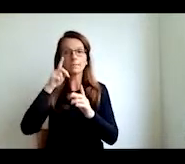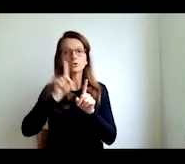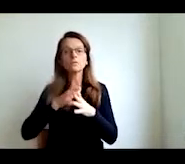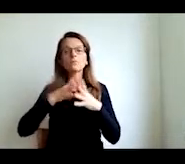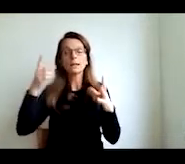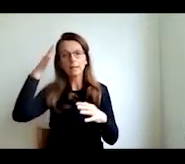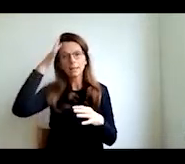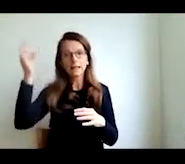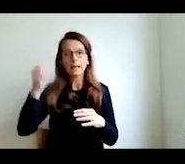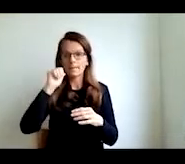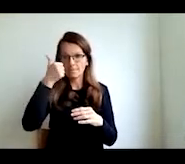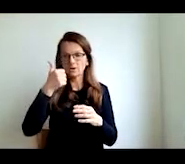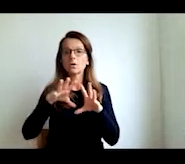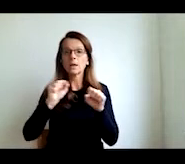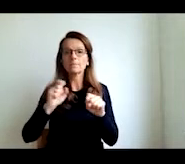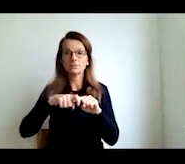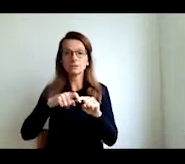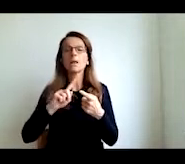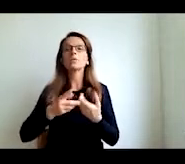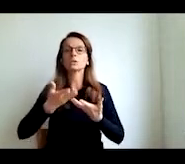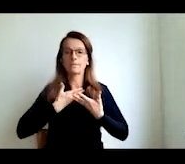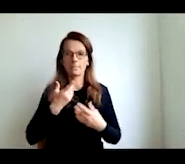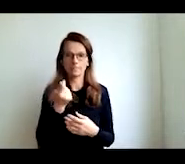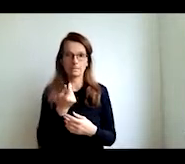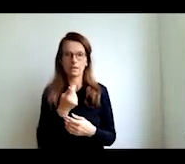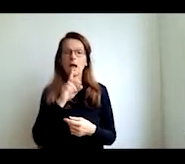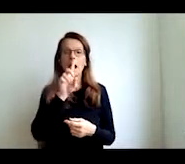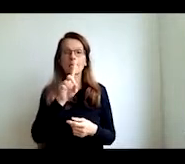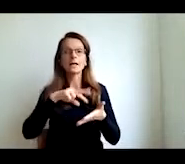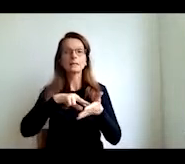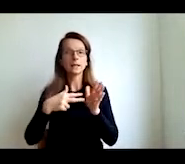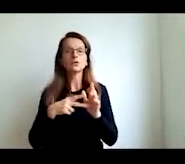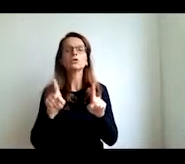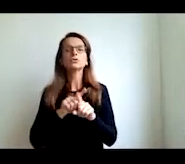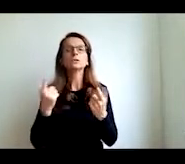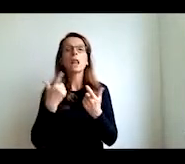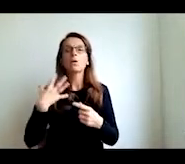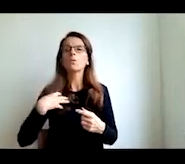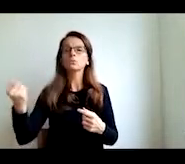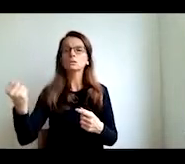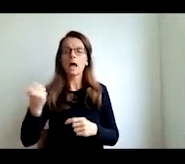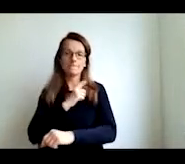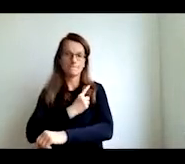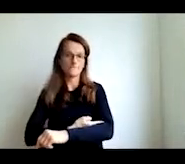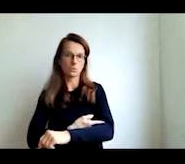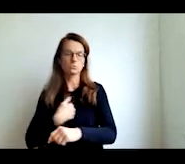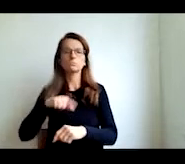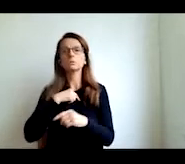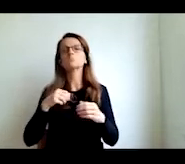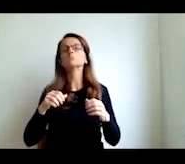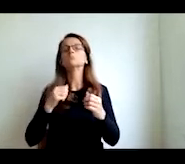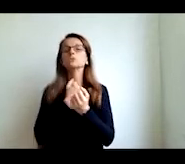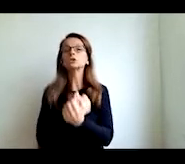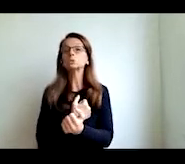but technology can also become incredibly disempowering when we become the slaves of algorithms